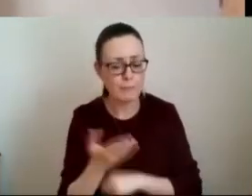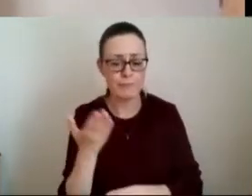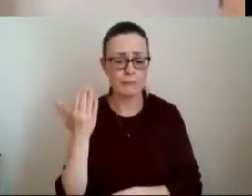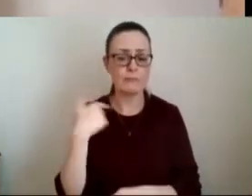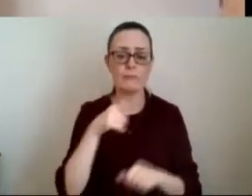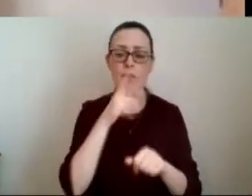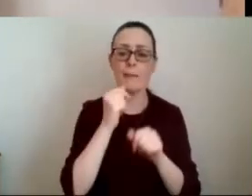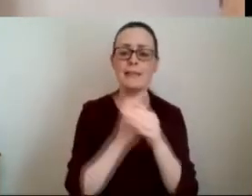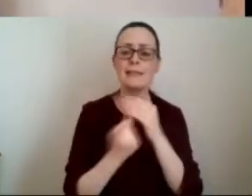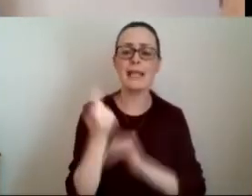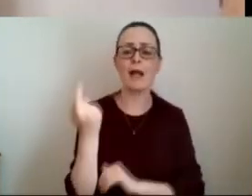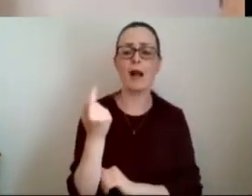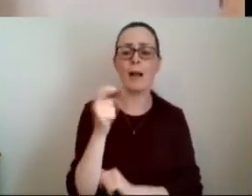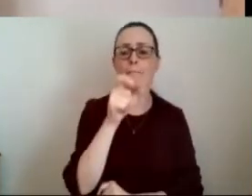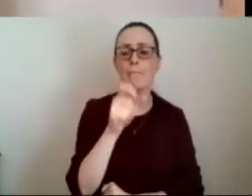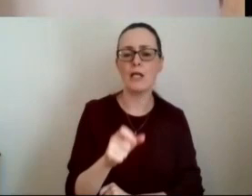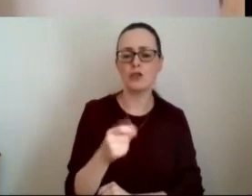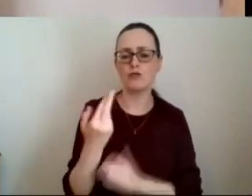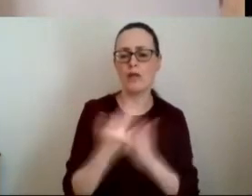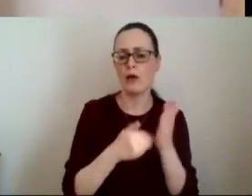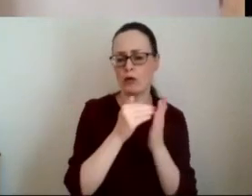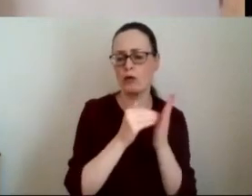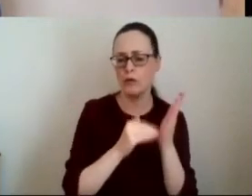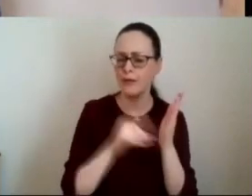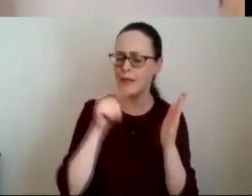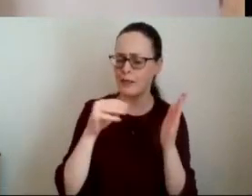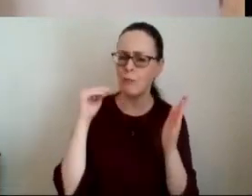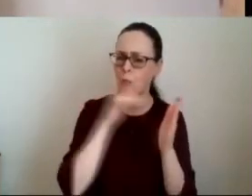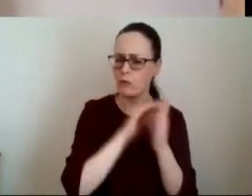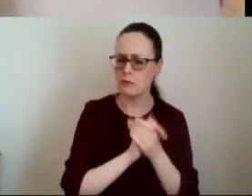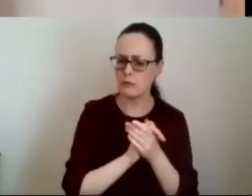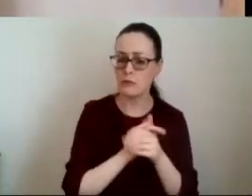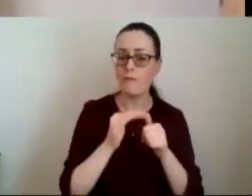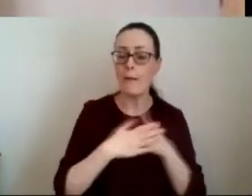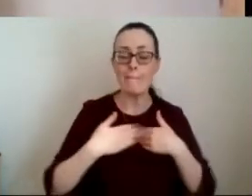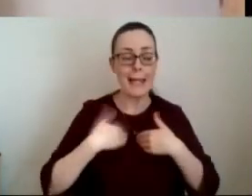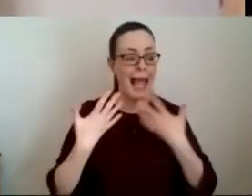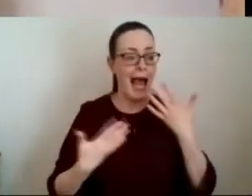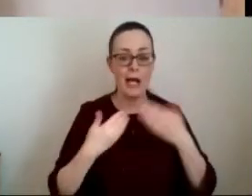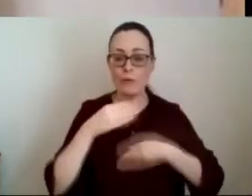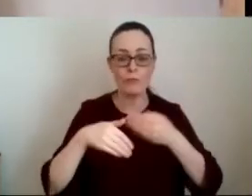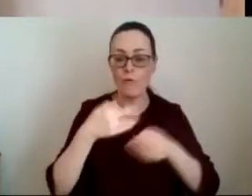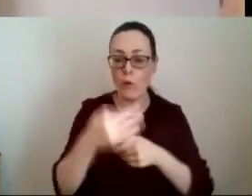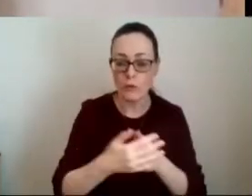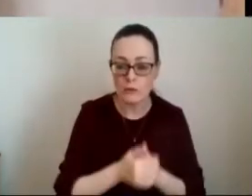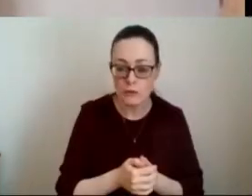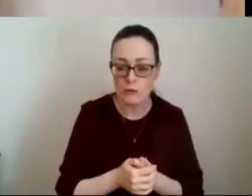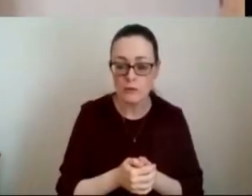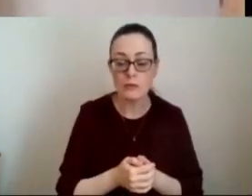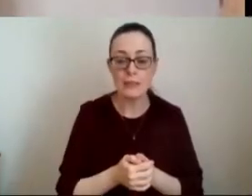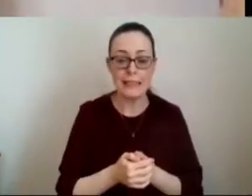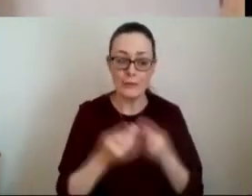single patient record and i think that's hugely important so for me how do we move forward being aware of the political